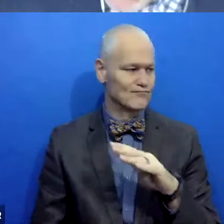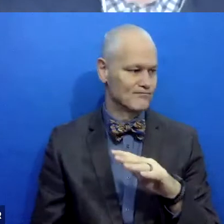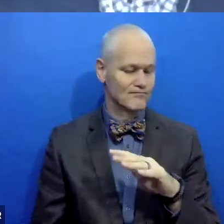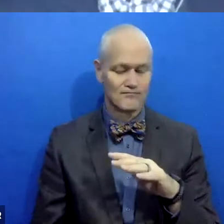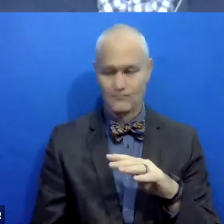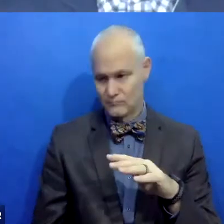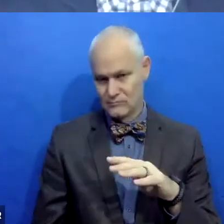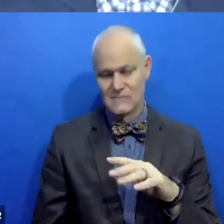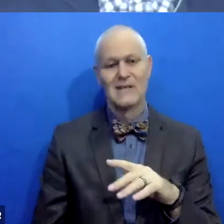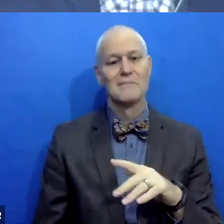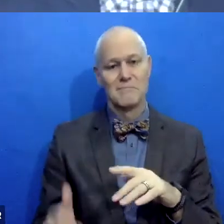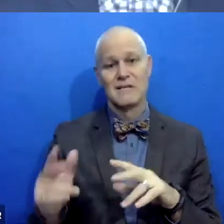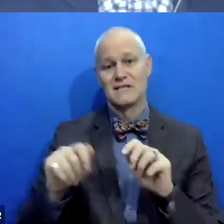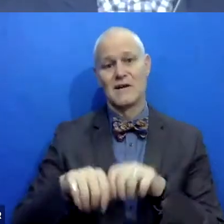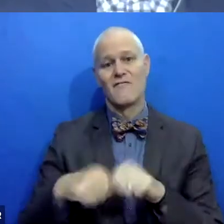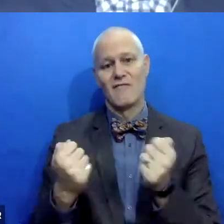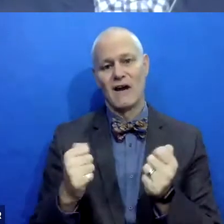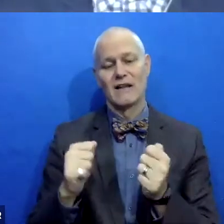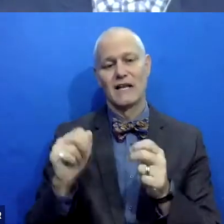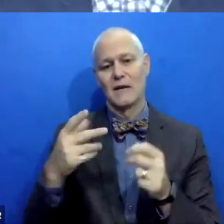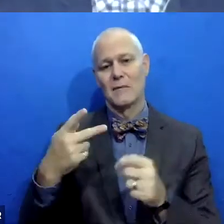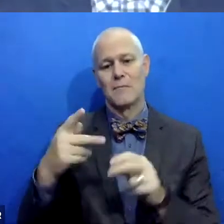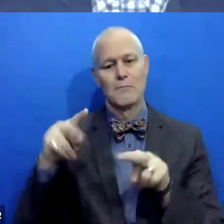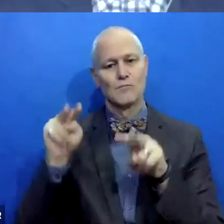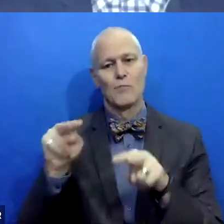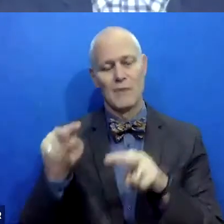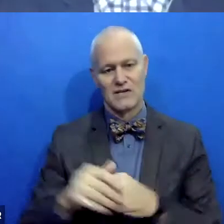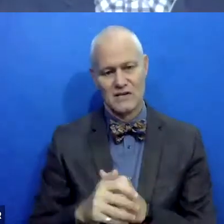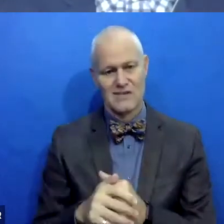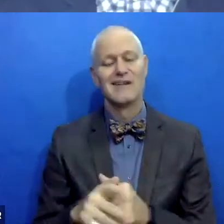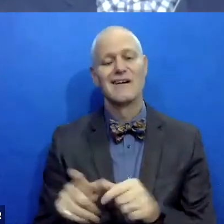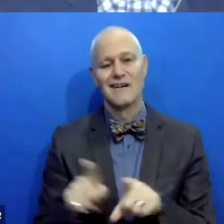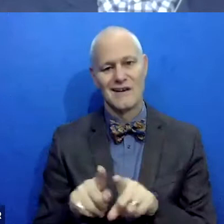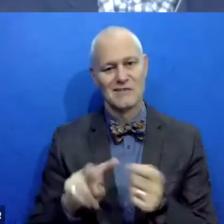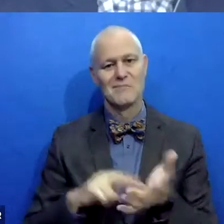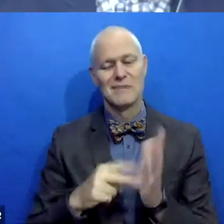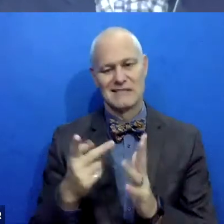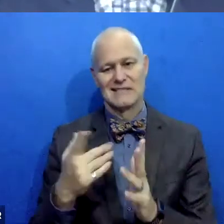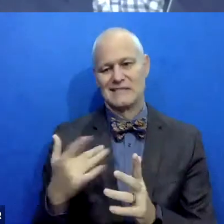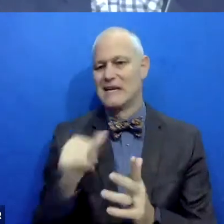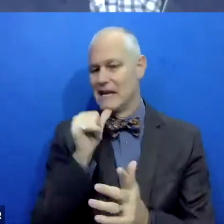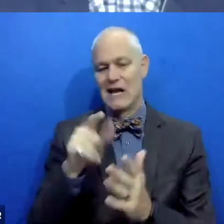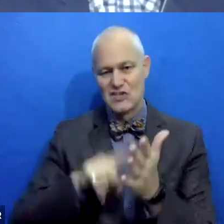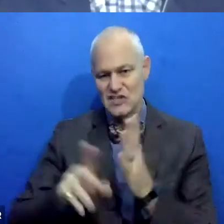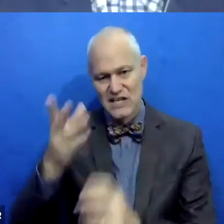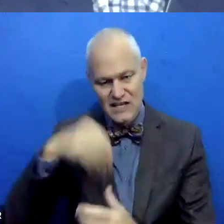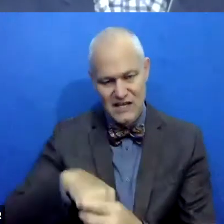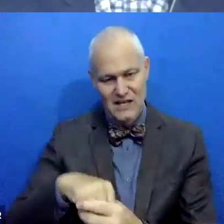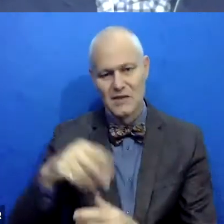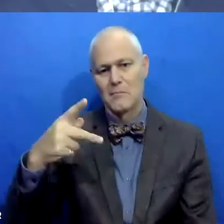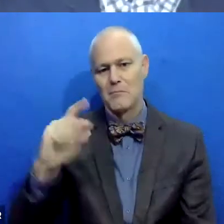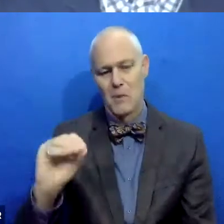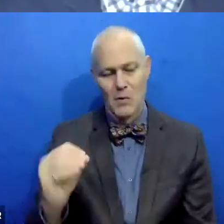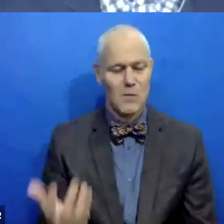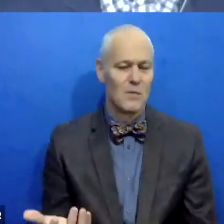violating probation. Um, and usually means they're also not checking with their probation officer. Um, and